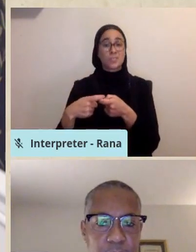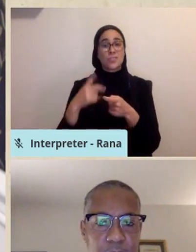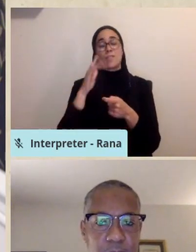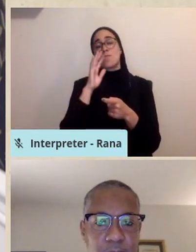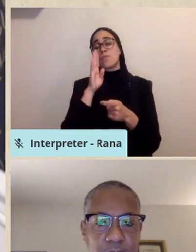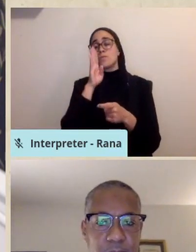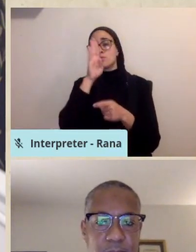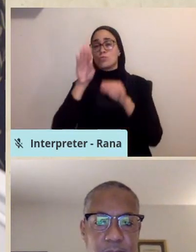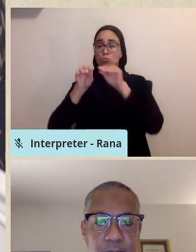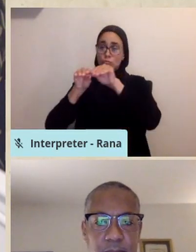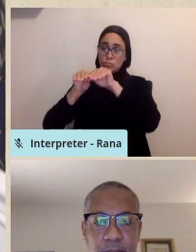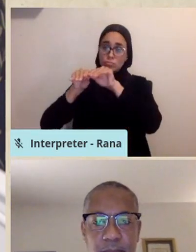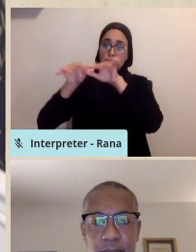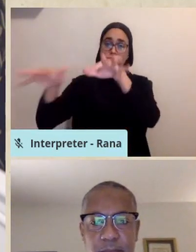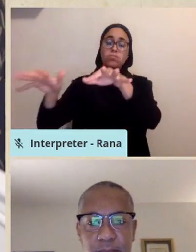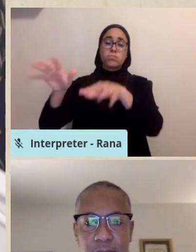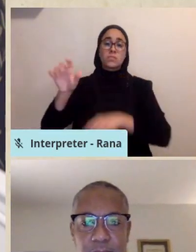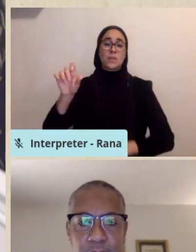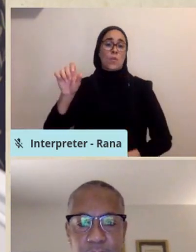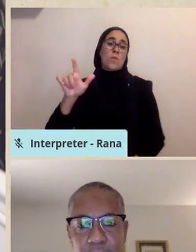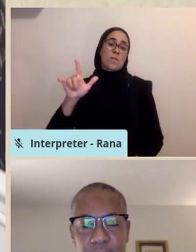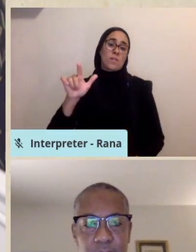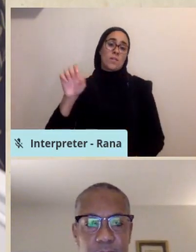distribution across Latin America.